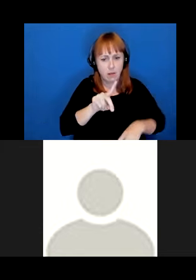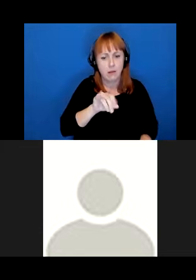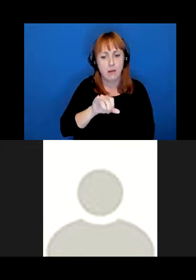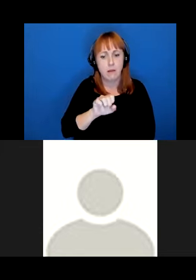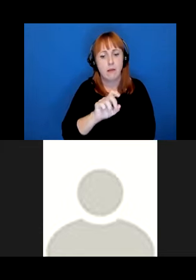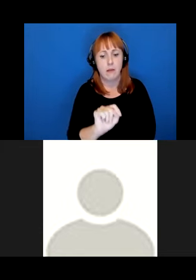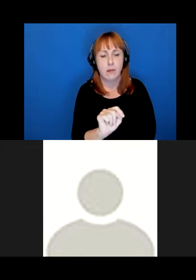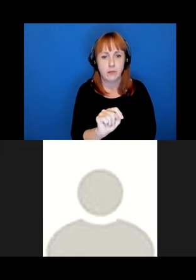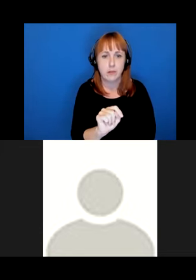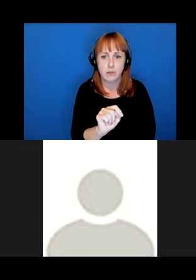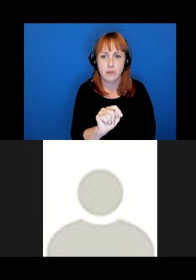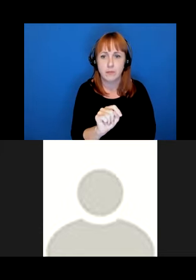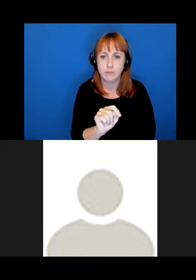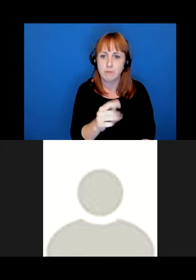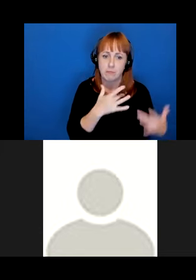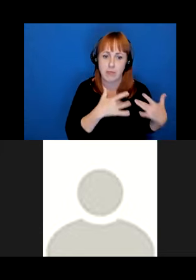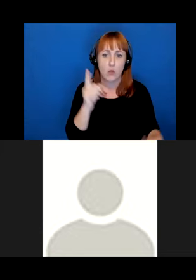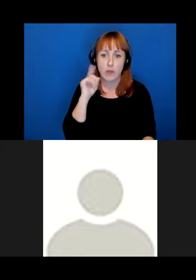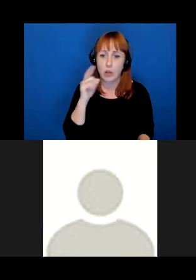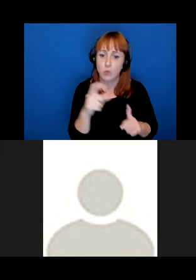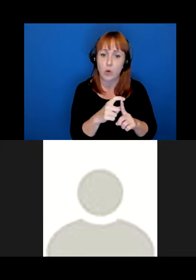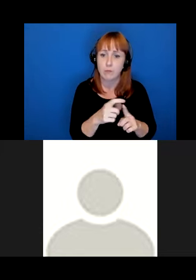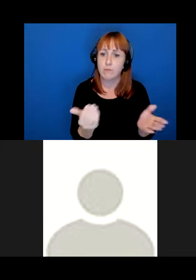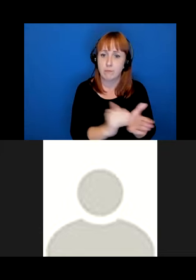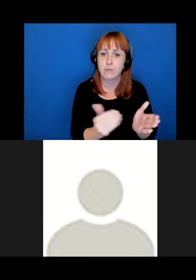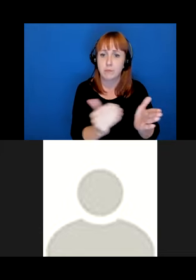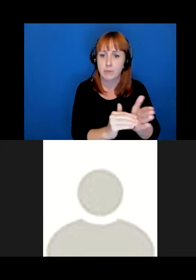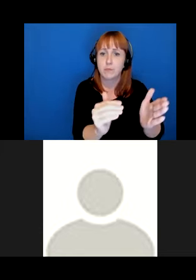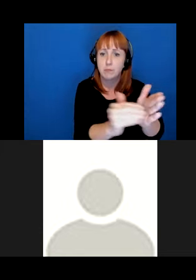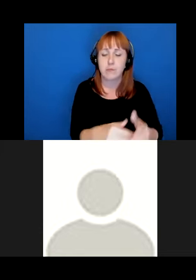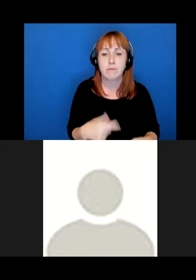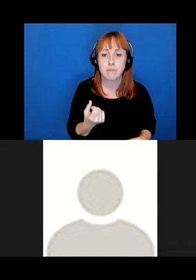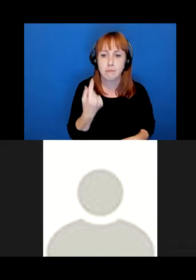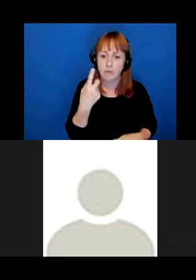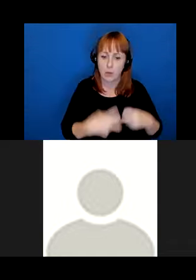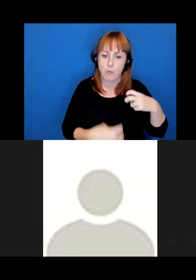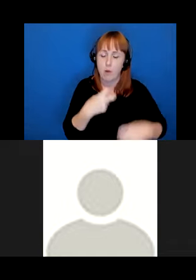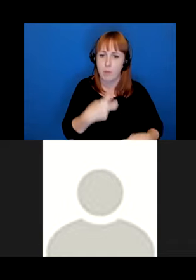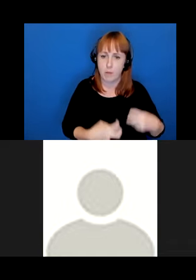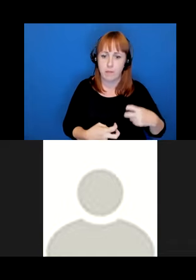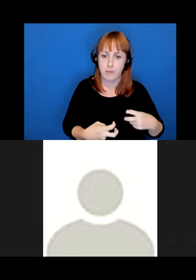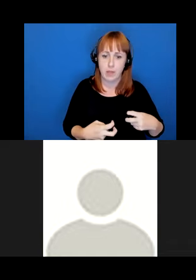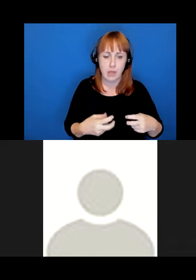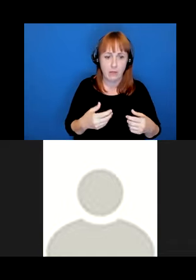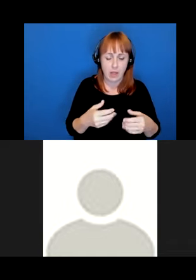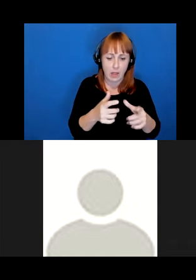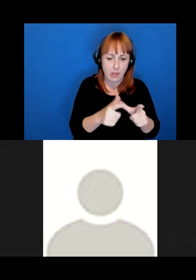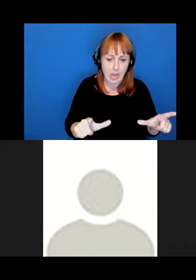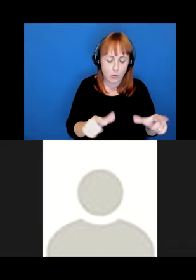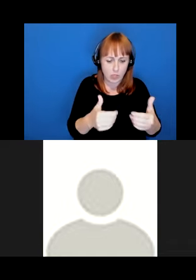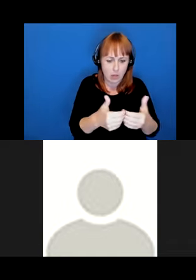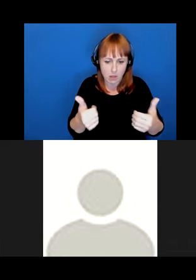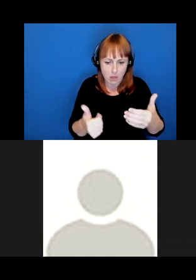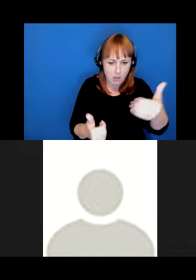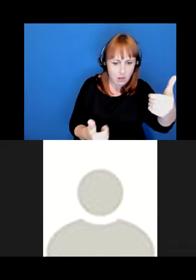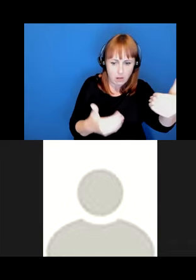Dissected is in fact the word I've most often heard. And there's a problem with language work that isolates or fragments language as can occur when